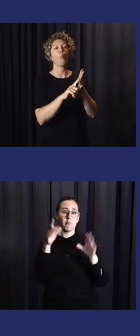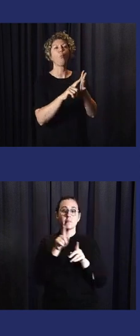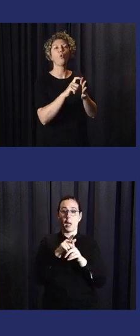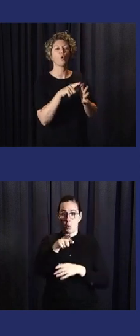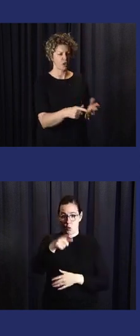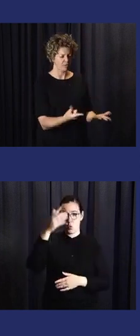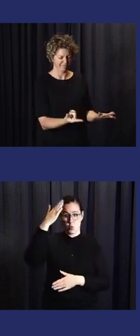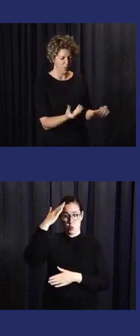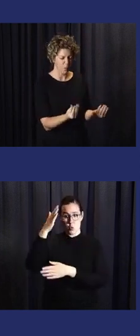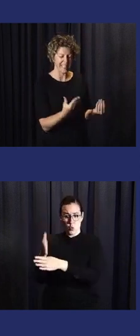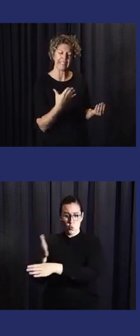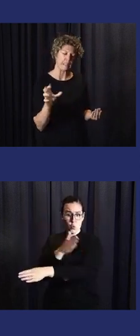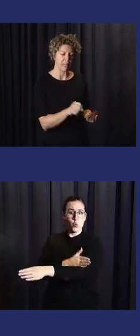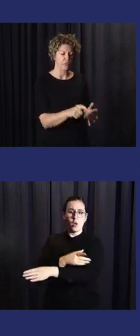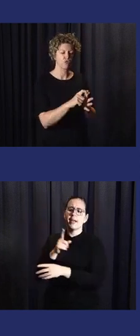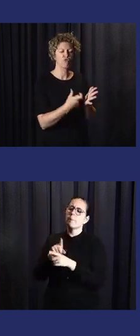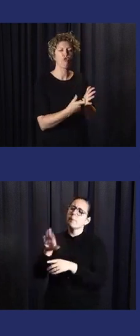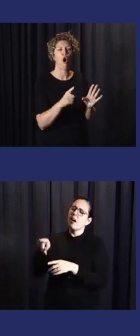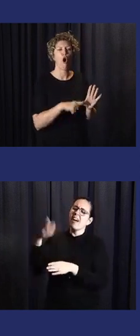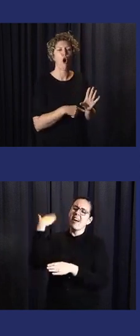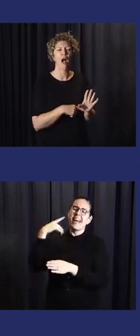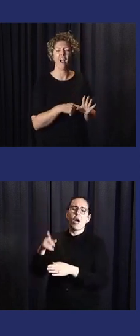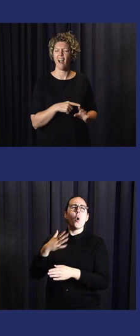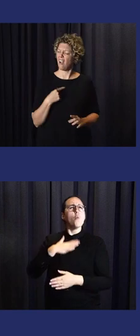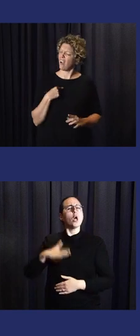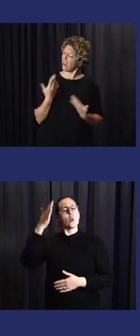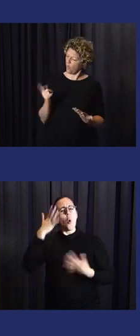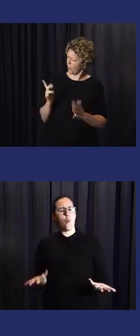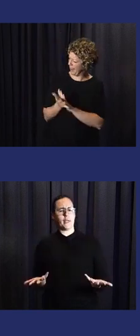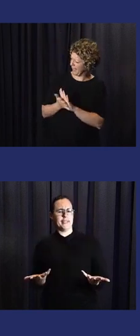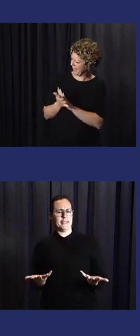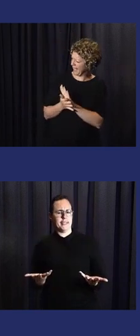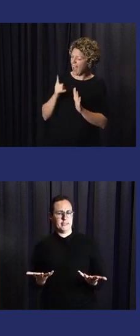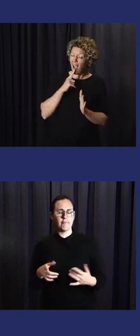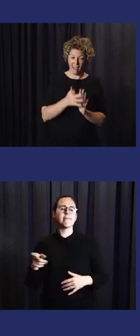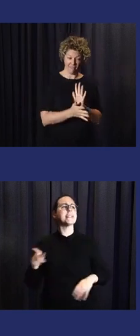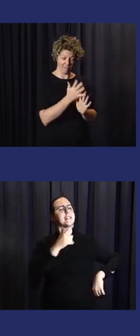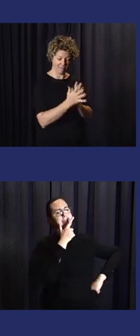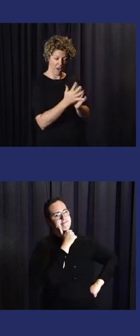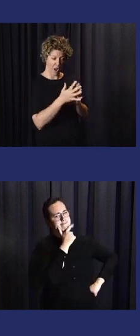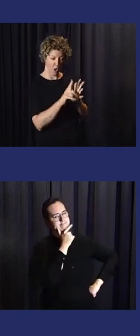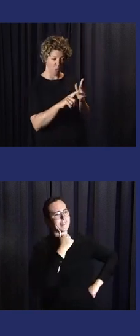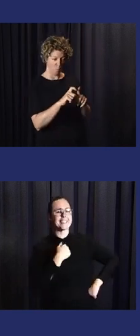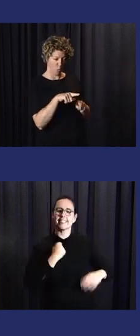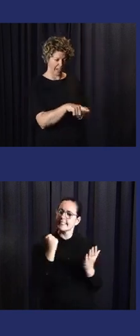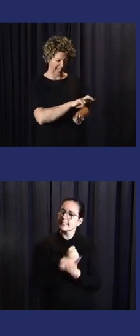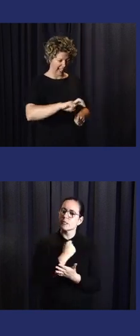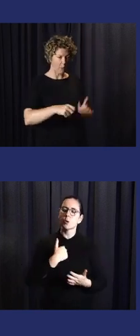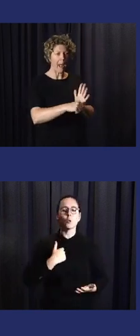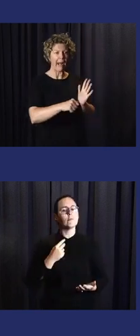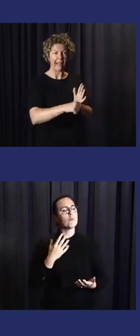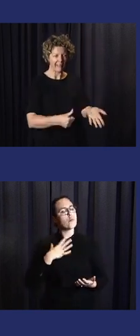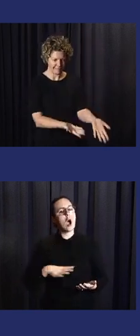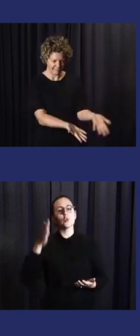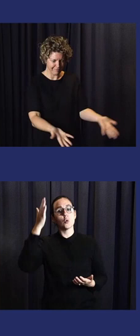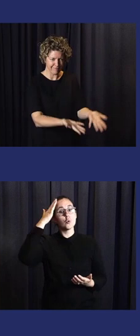a number of them talked about keeping the firewood dry. So, I asked them, what do you mean? So, the firewood is